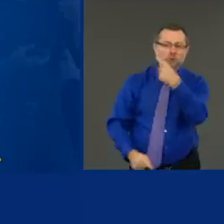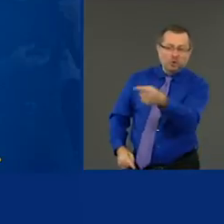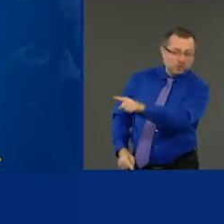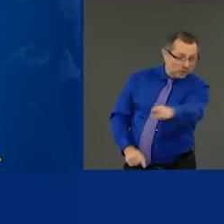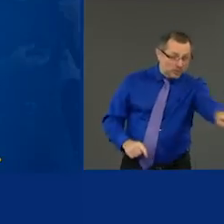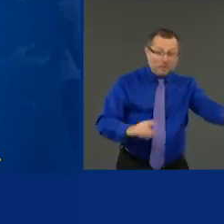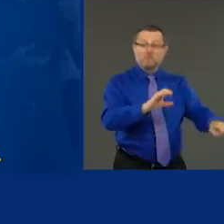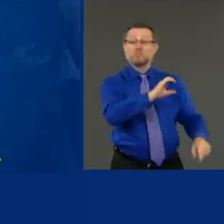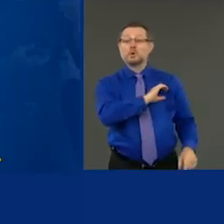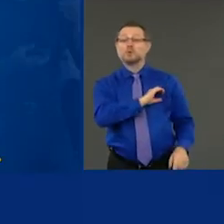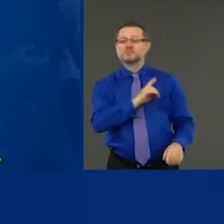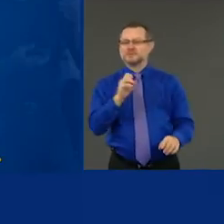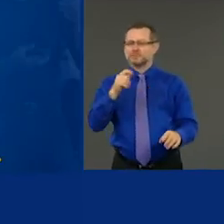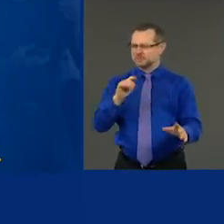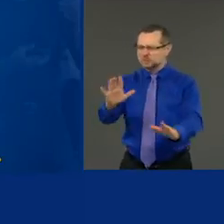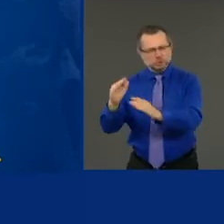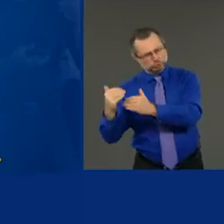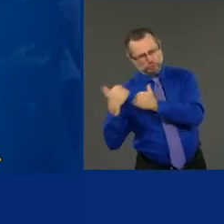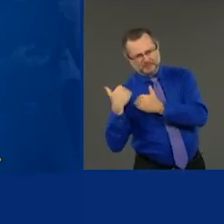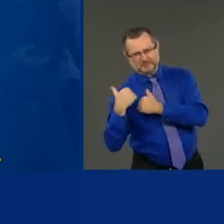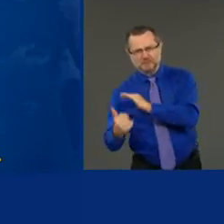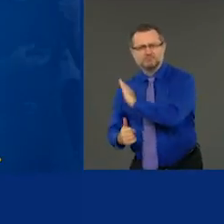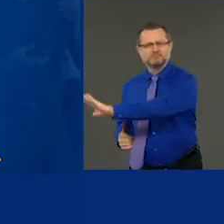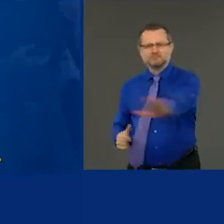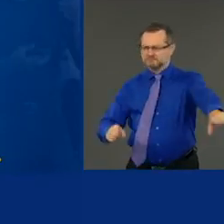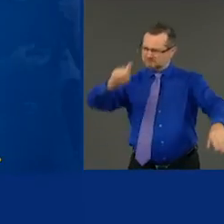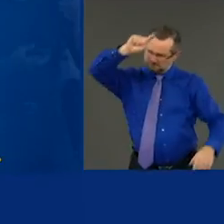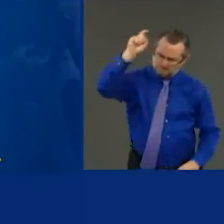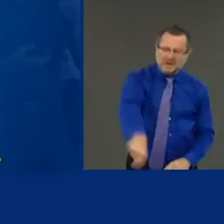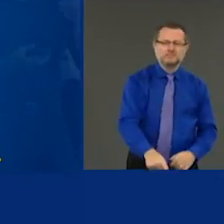governments are in charge of compliance and enforcement.